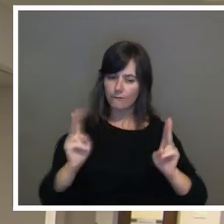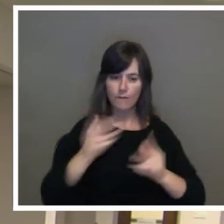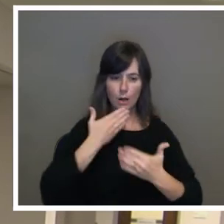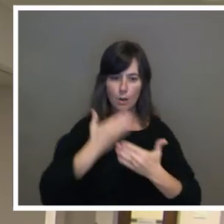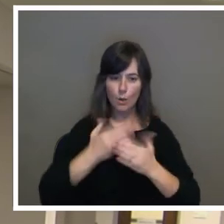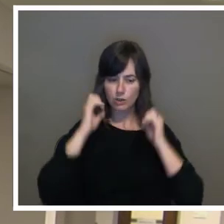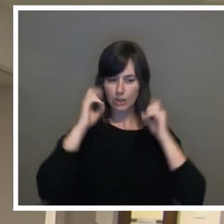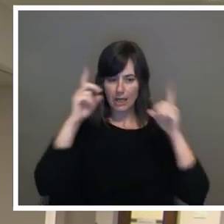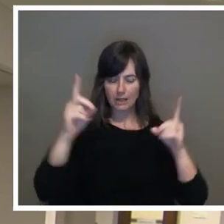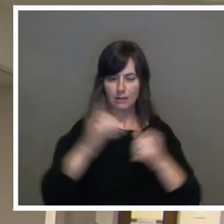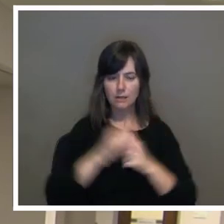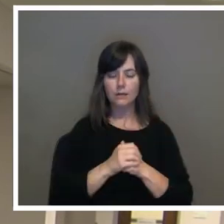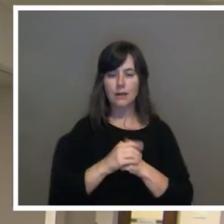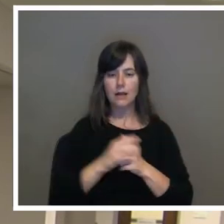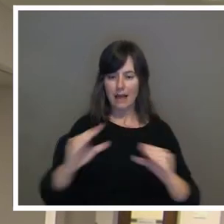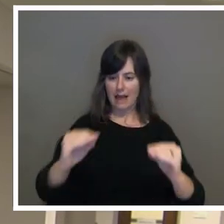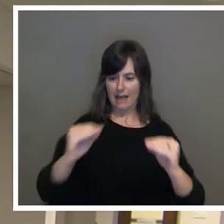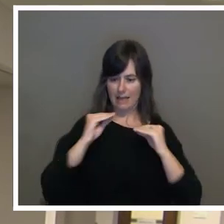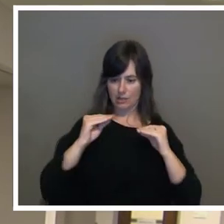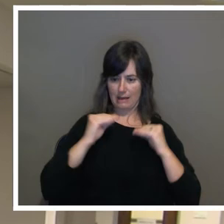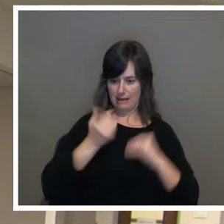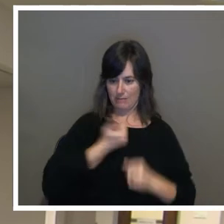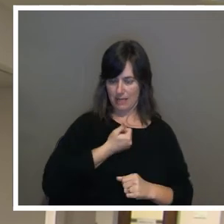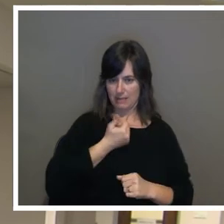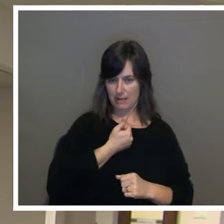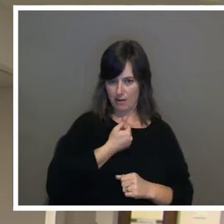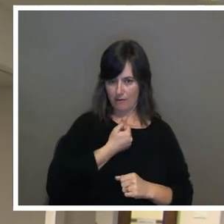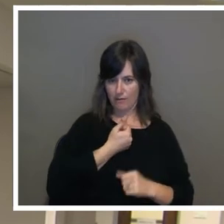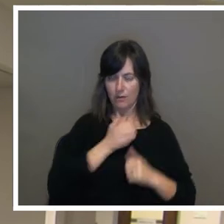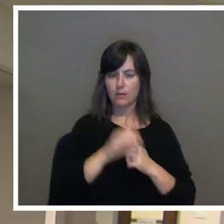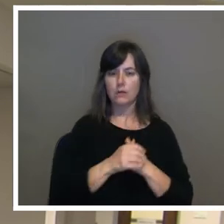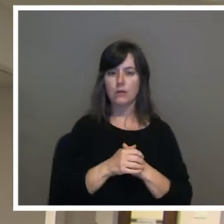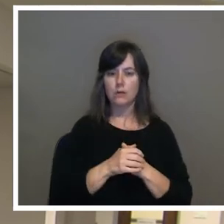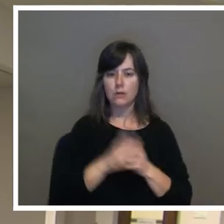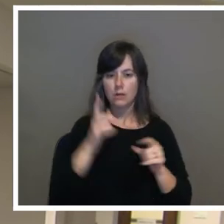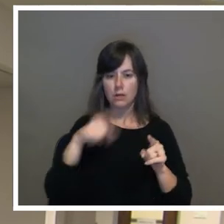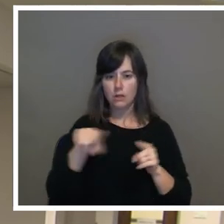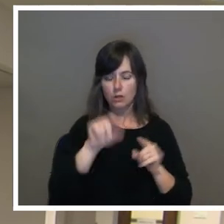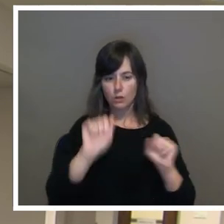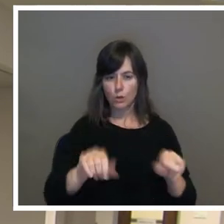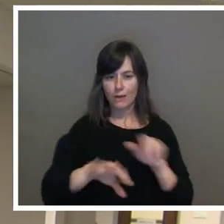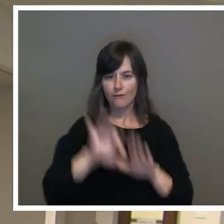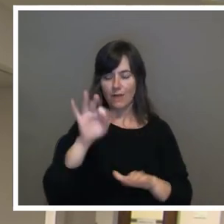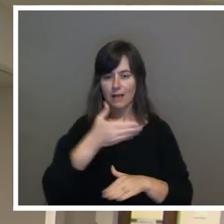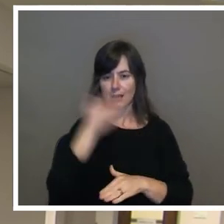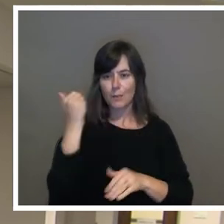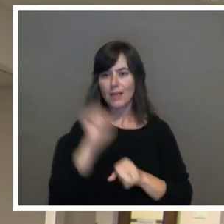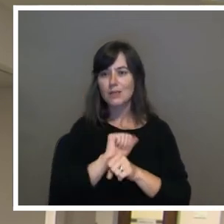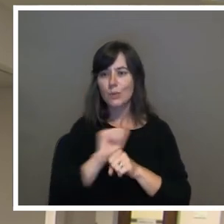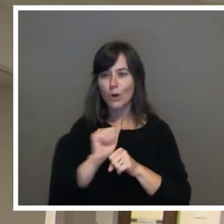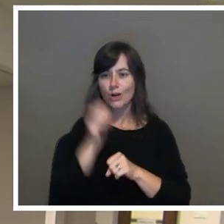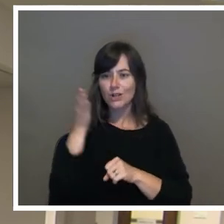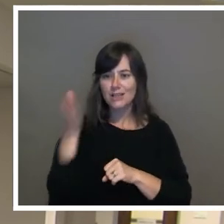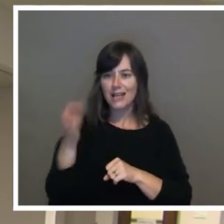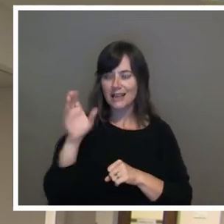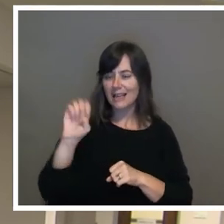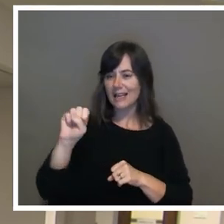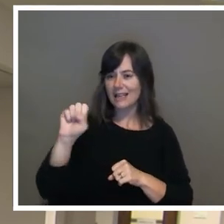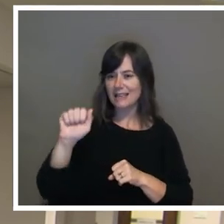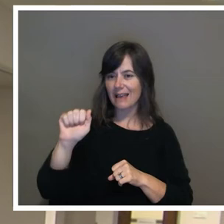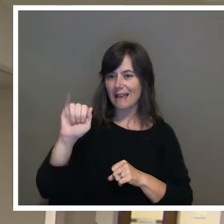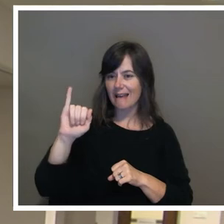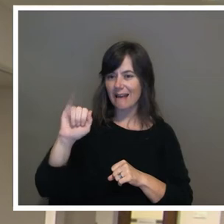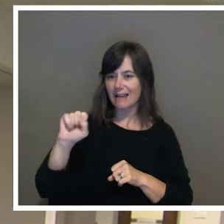I educated myself. And you can find the best workers in the SAISD